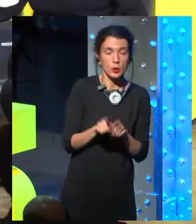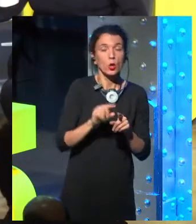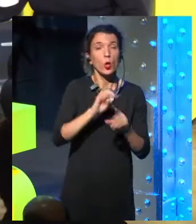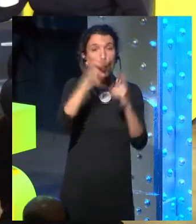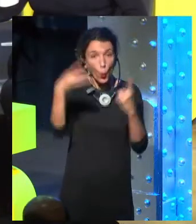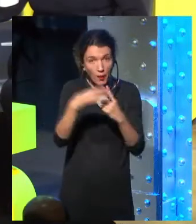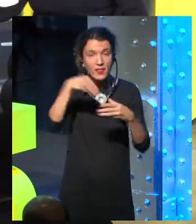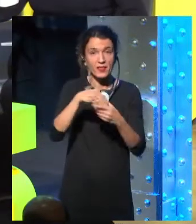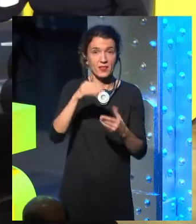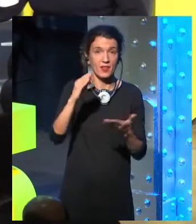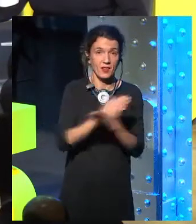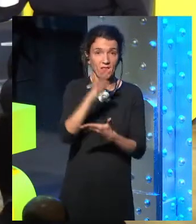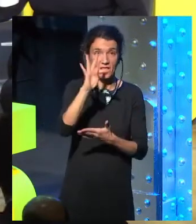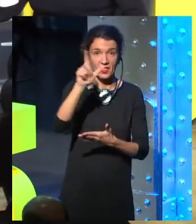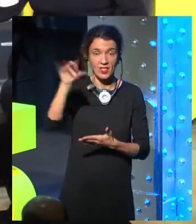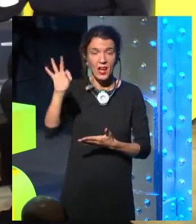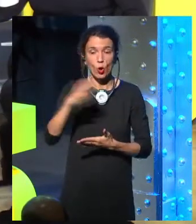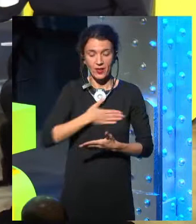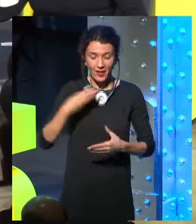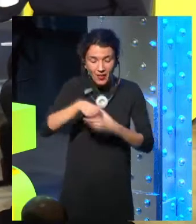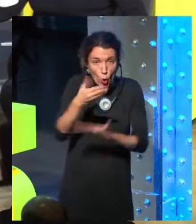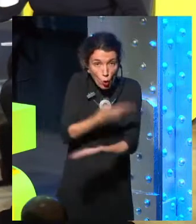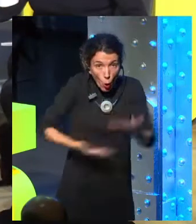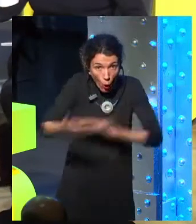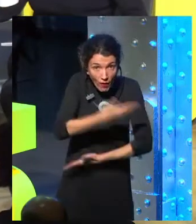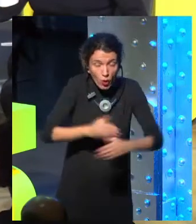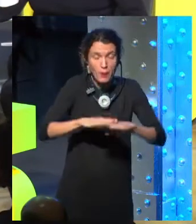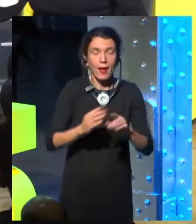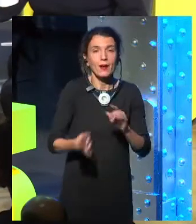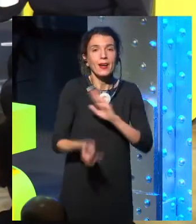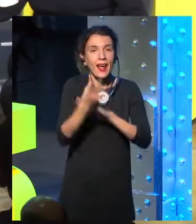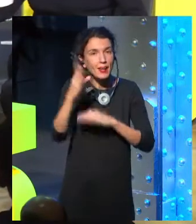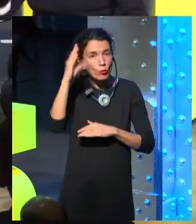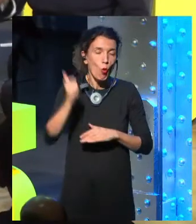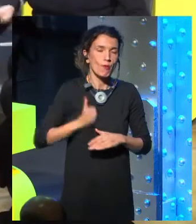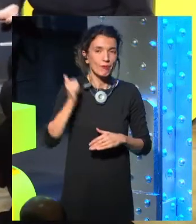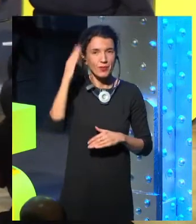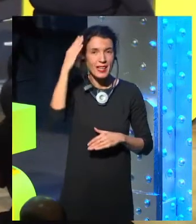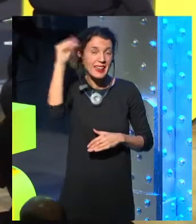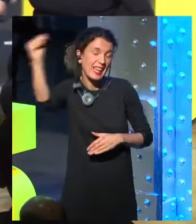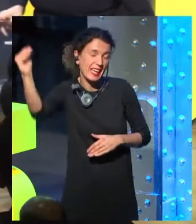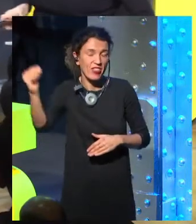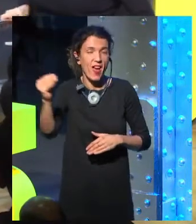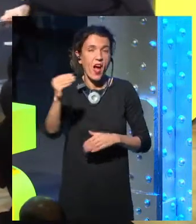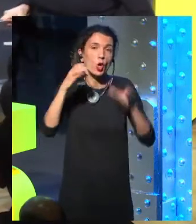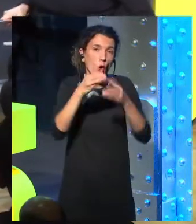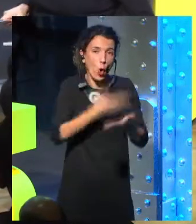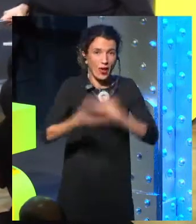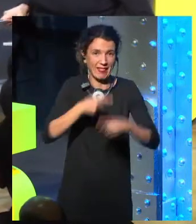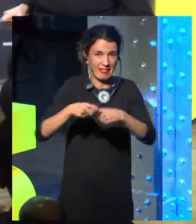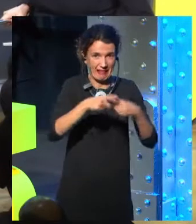what the website, the TELO's website want, to have plenty of collaboration so that we can generate a collective intelligence.